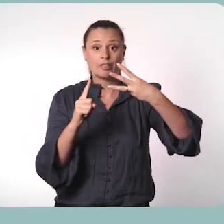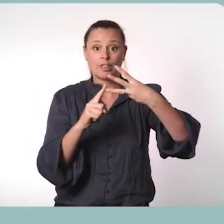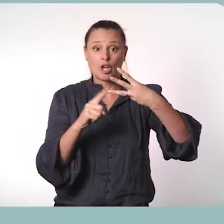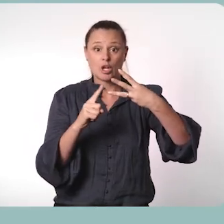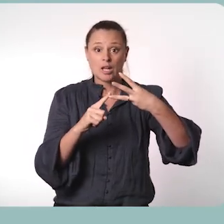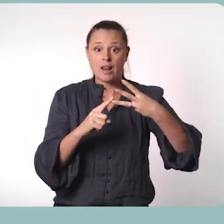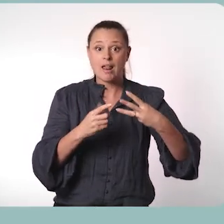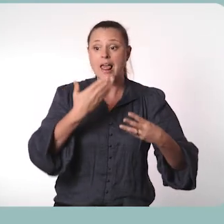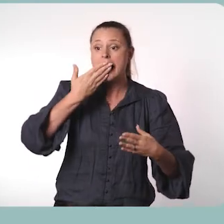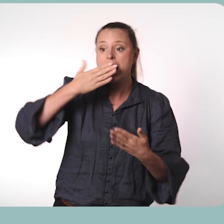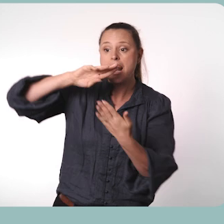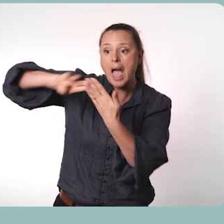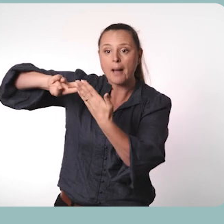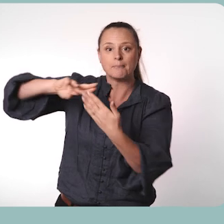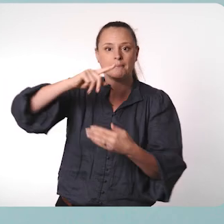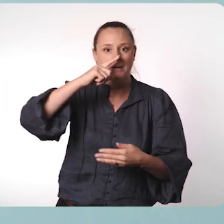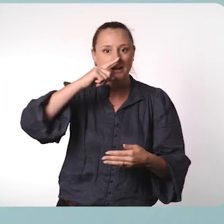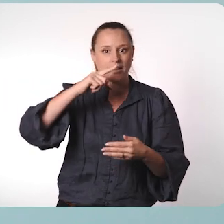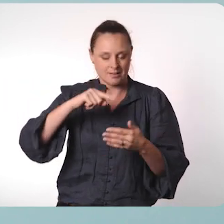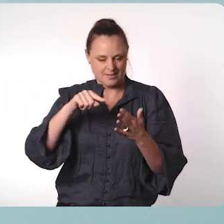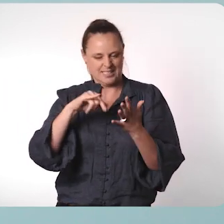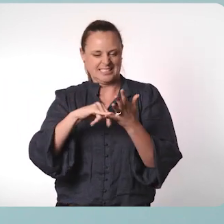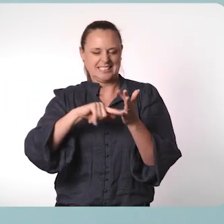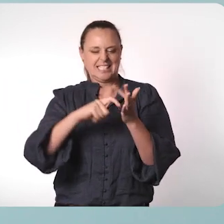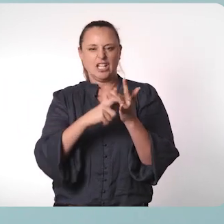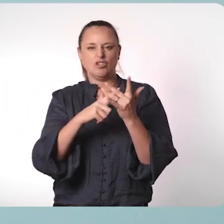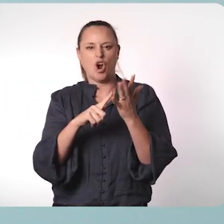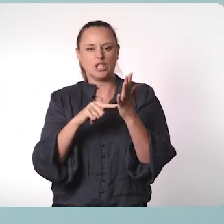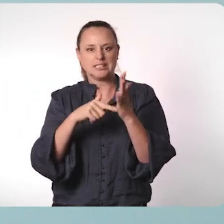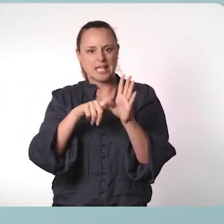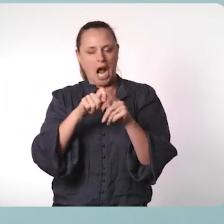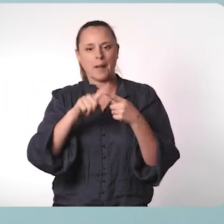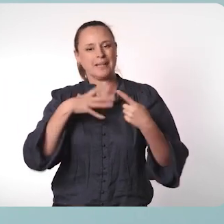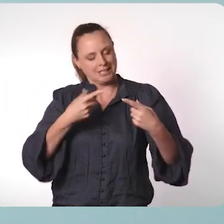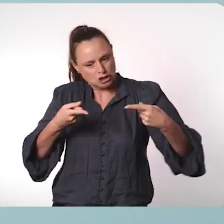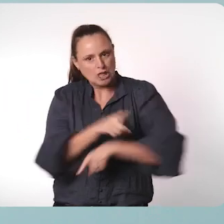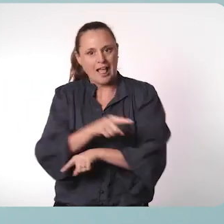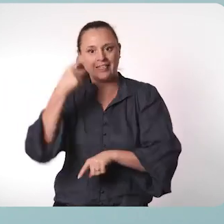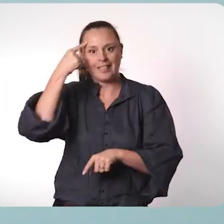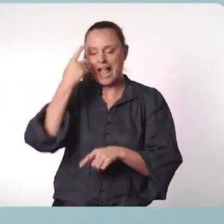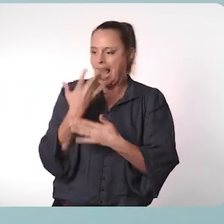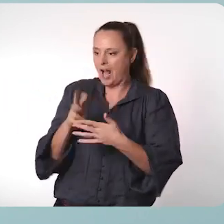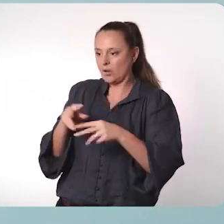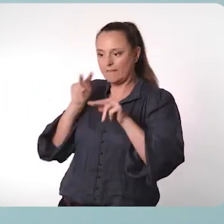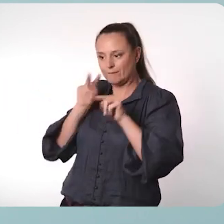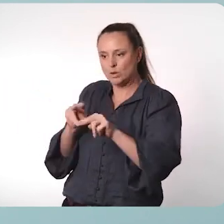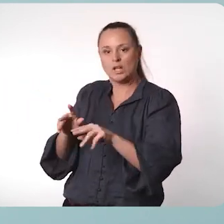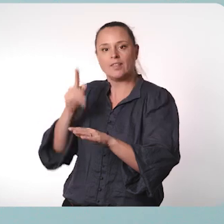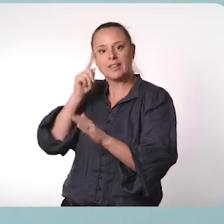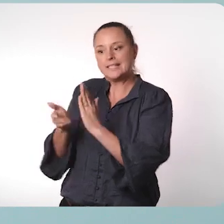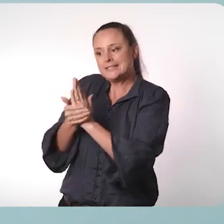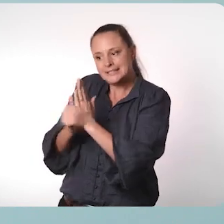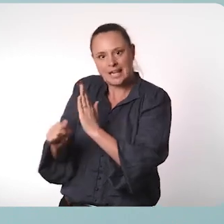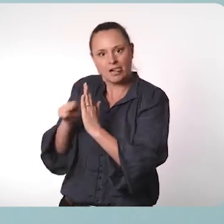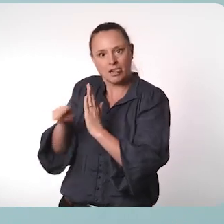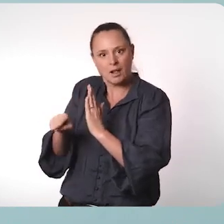stereotypes about disability and gender by promoting the talents of women with disabilities. Making sure they're represented positively in